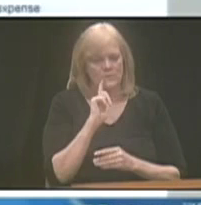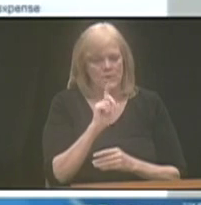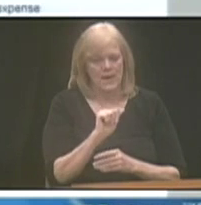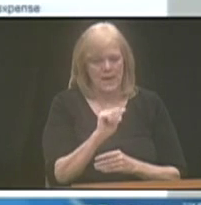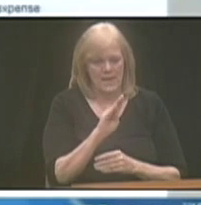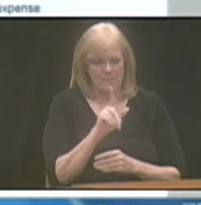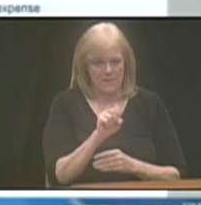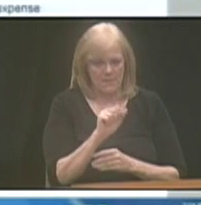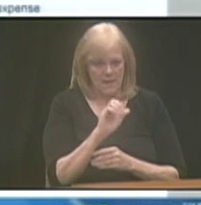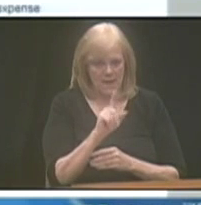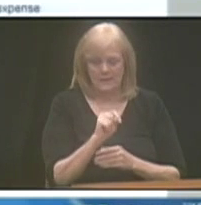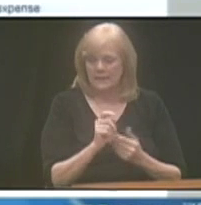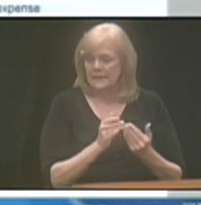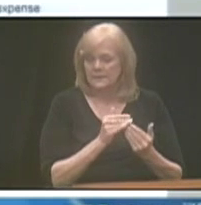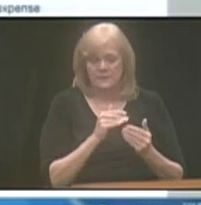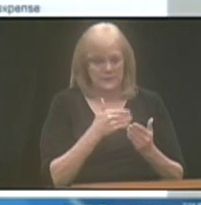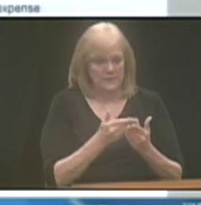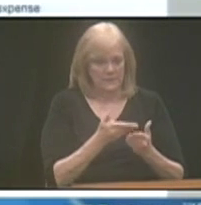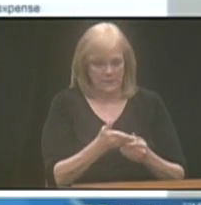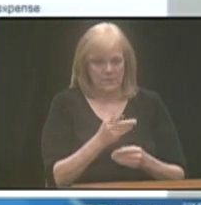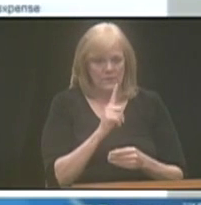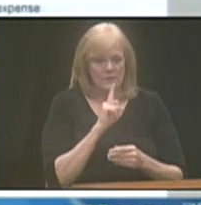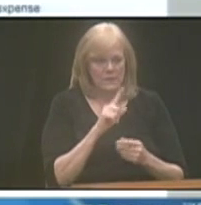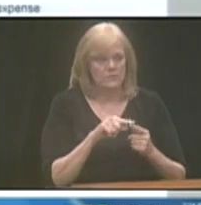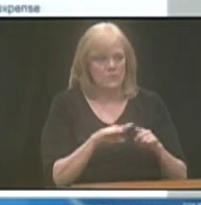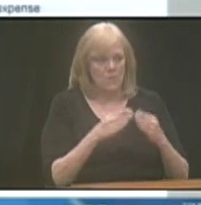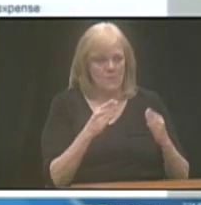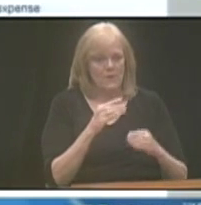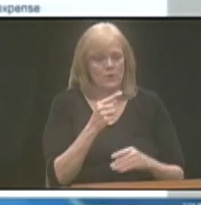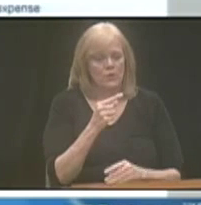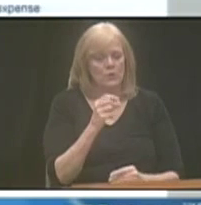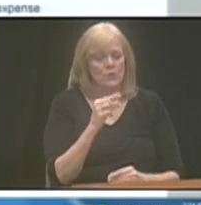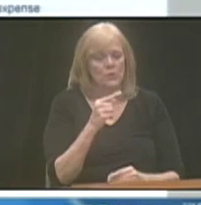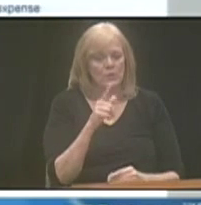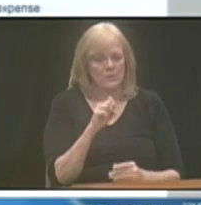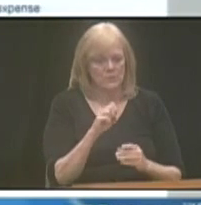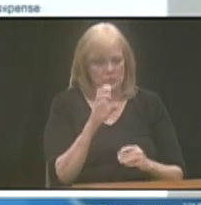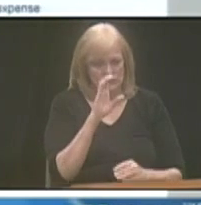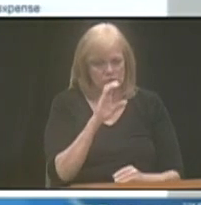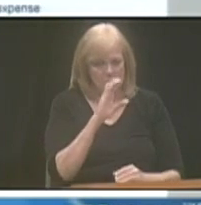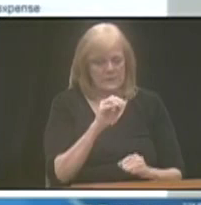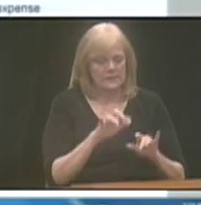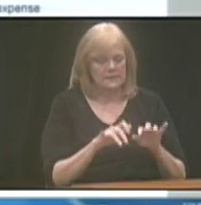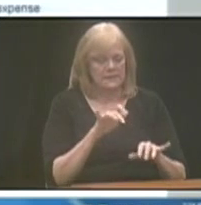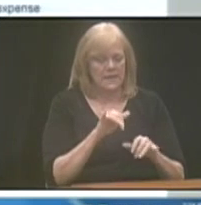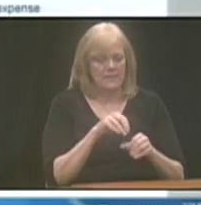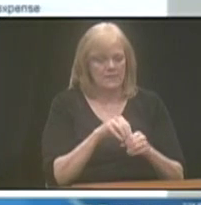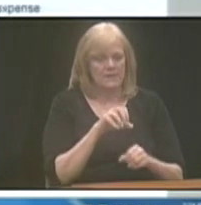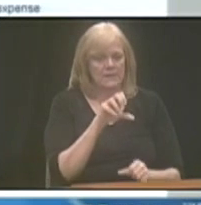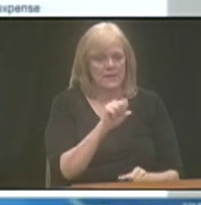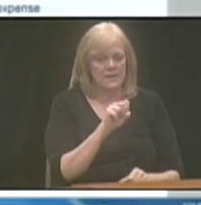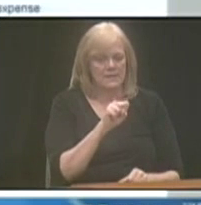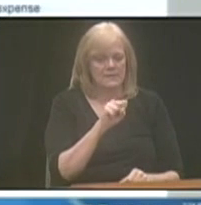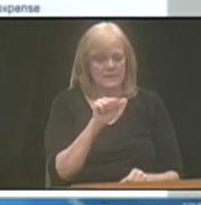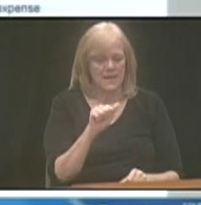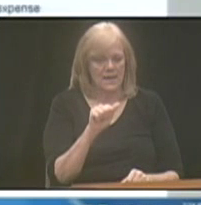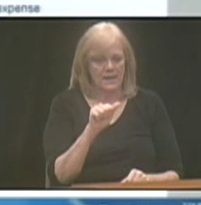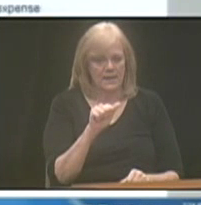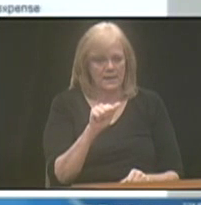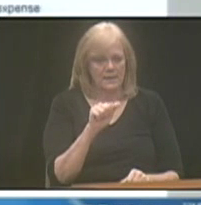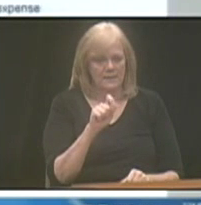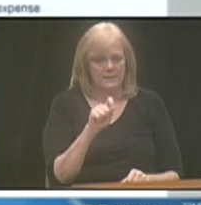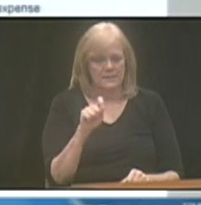ABLE Act. And the easiest way to get there is to just open up a Google search browser and type in SSA